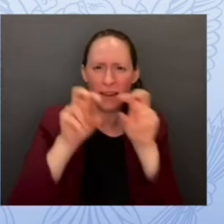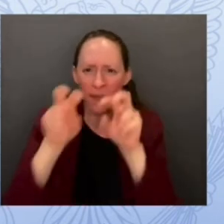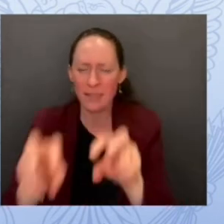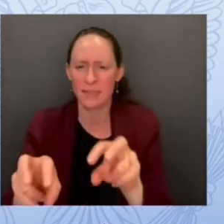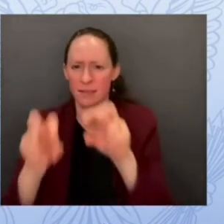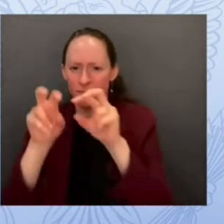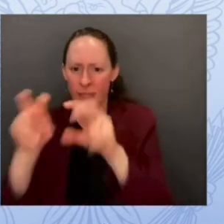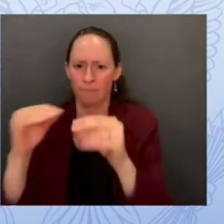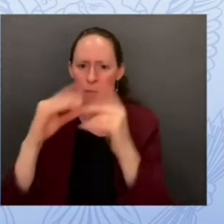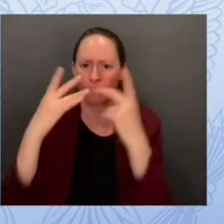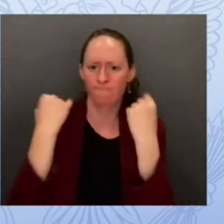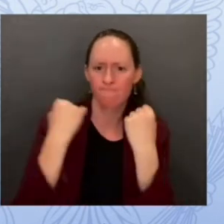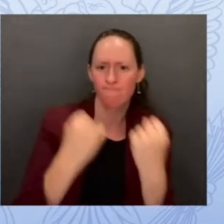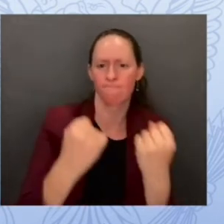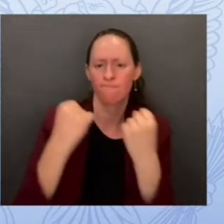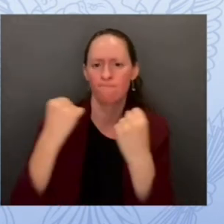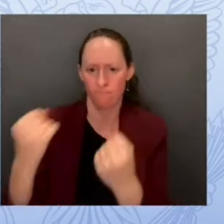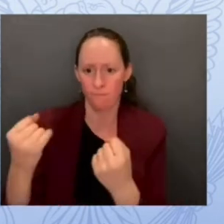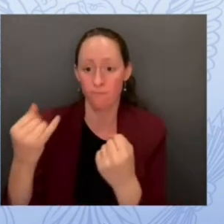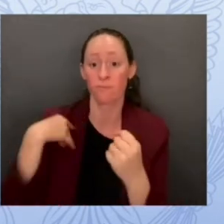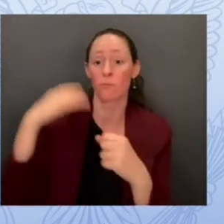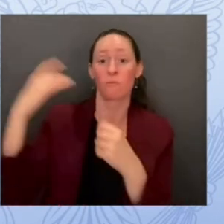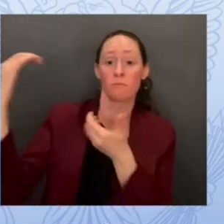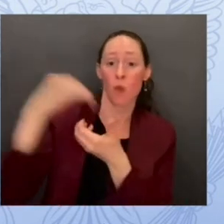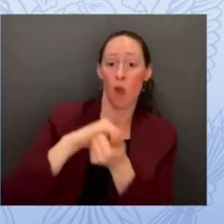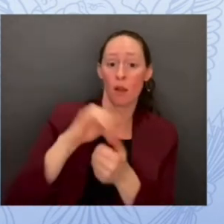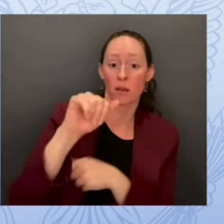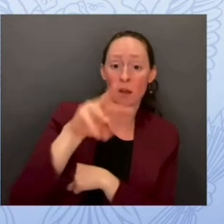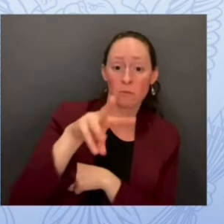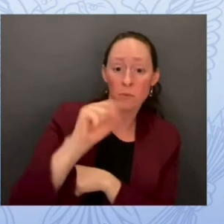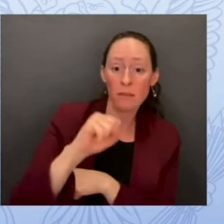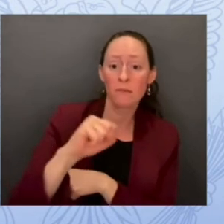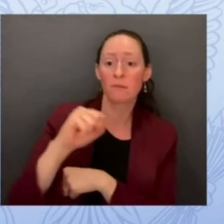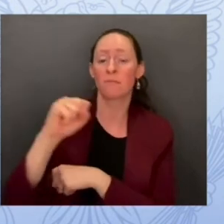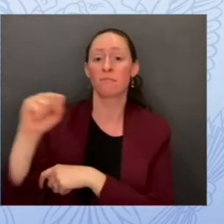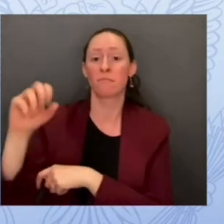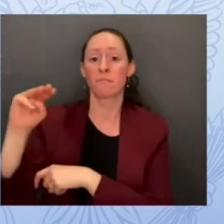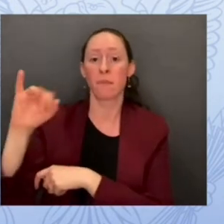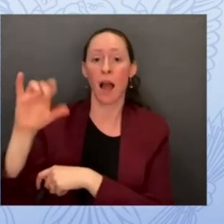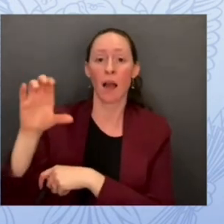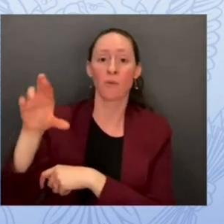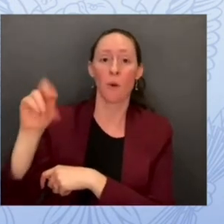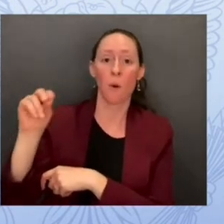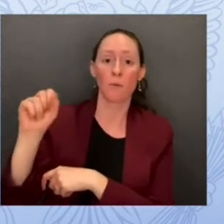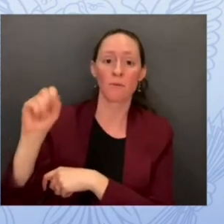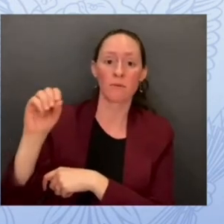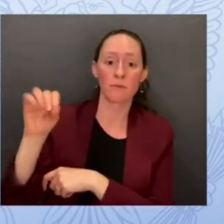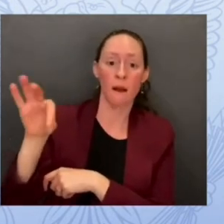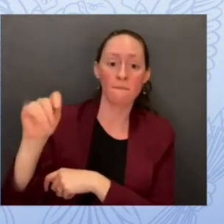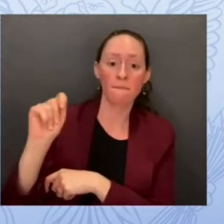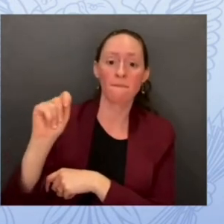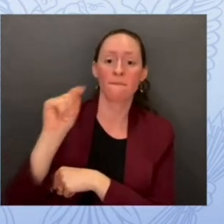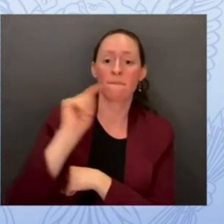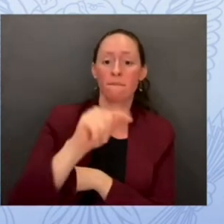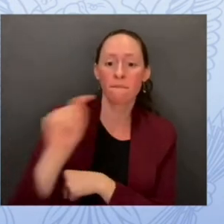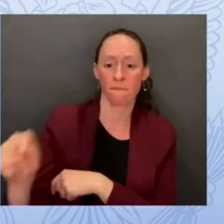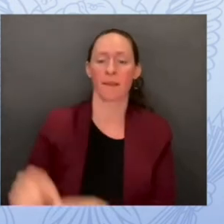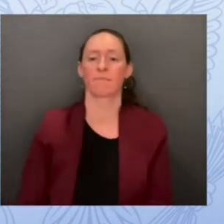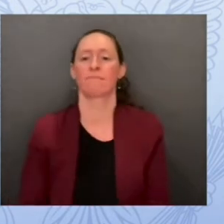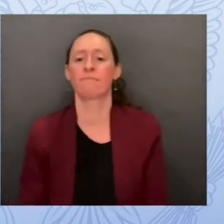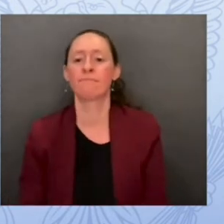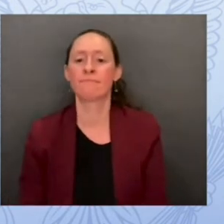with cloud flare with for firewall vulnerability scans penetration testing supporting industry standards like sock2